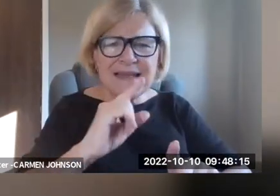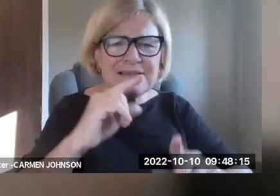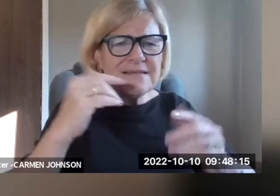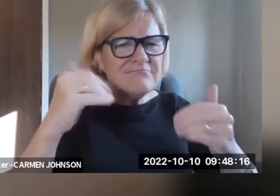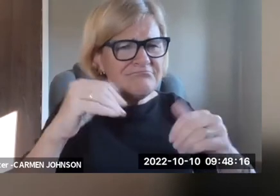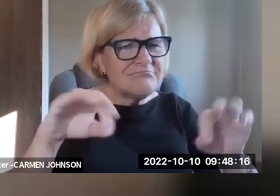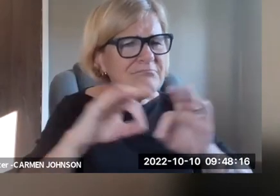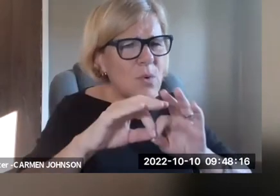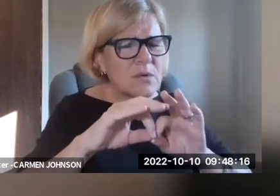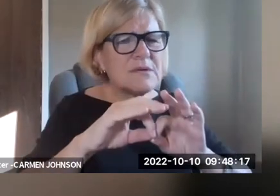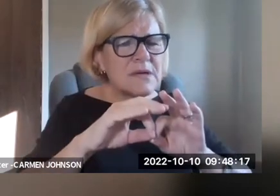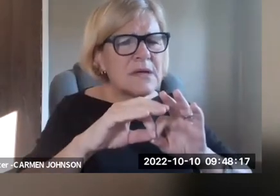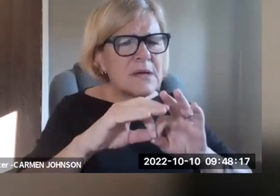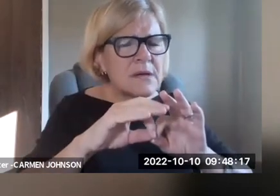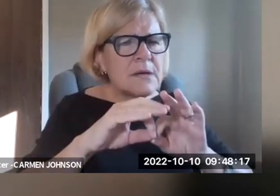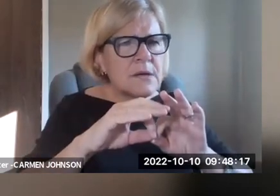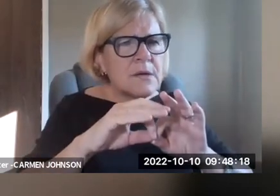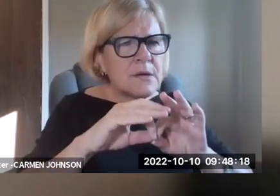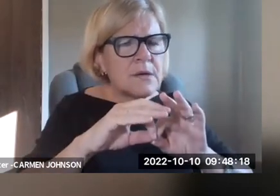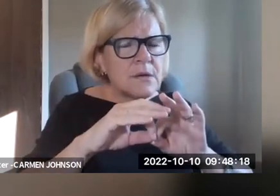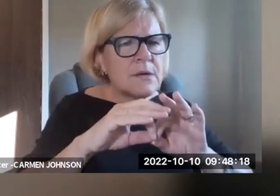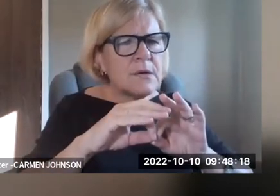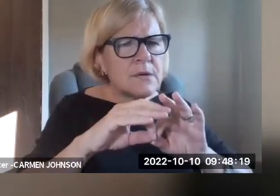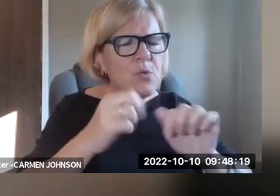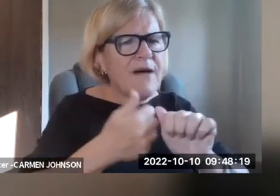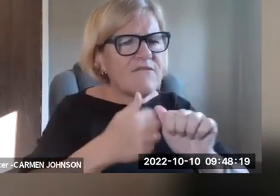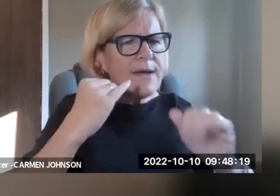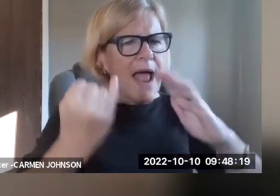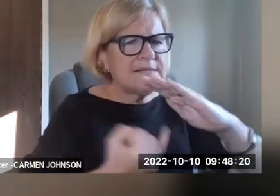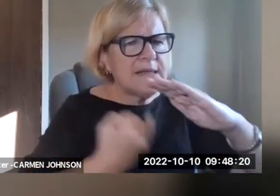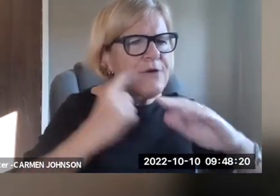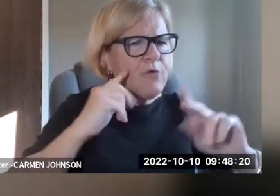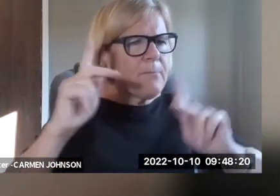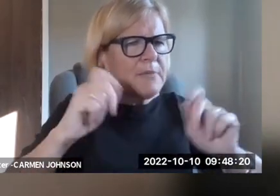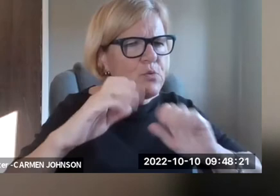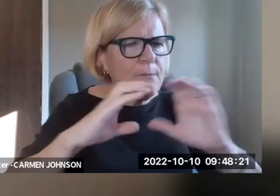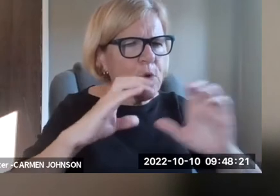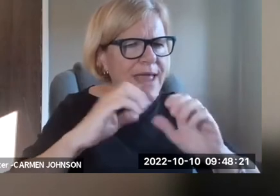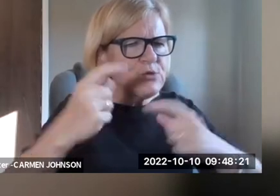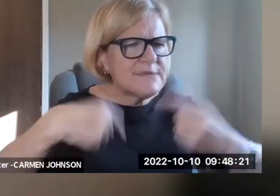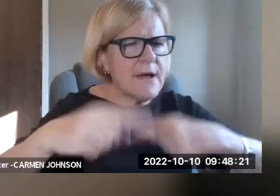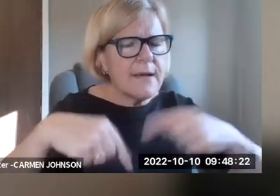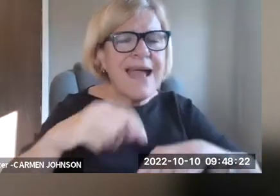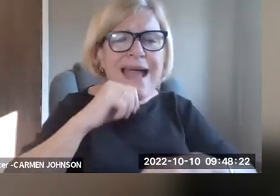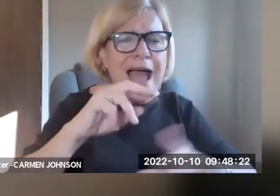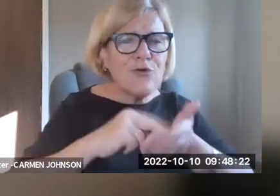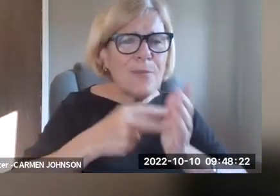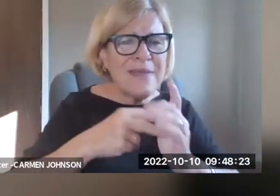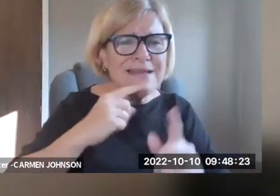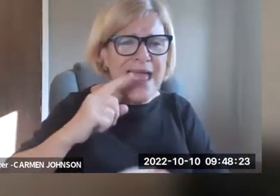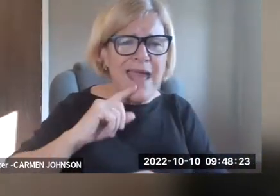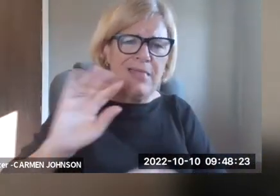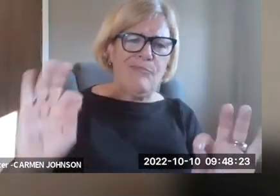phones, uh, for people who sign to communicate. And I think that is extraordinarily important to avoid, um,